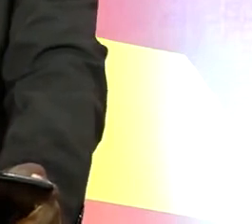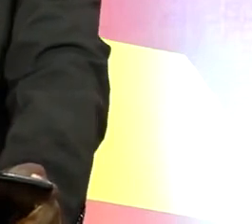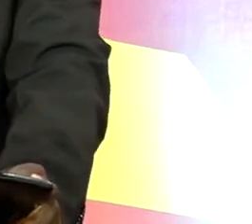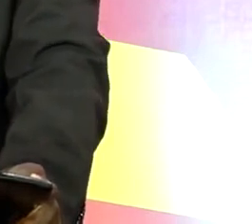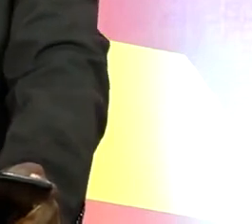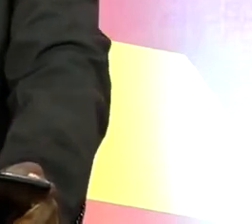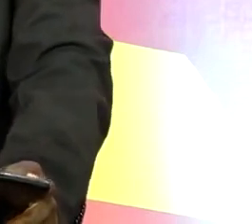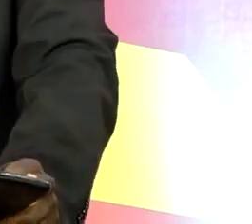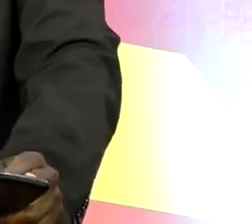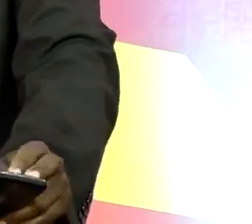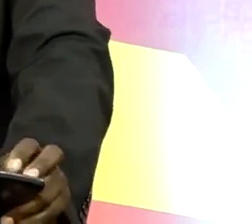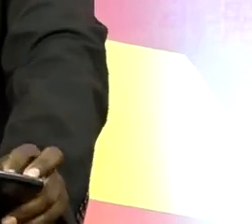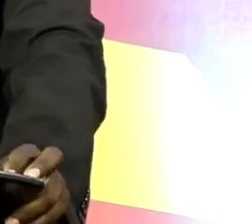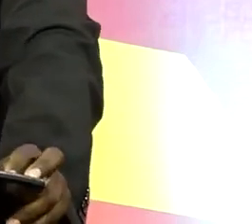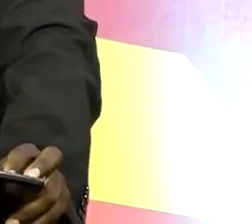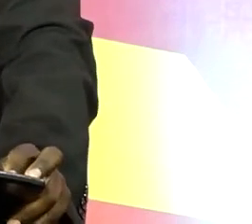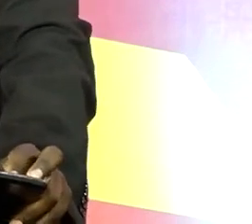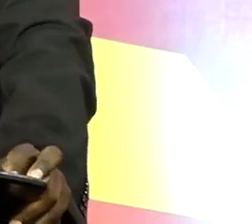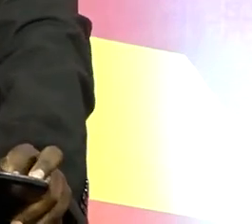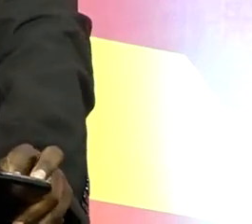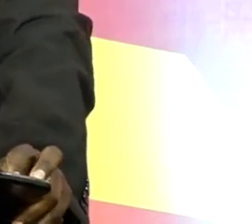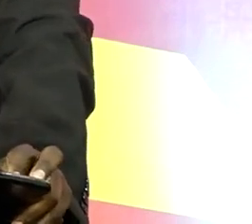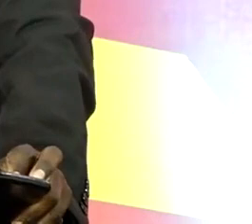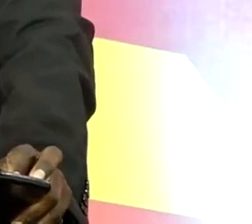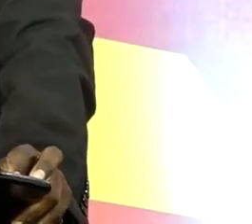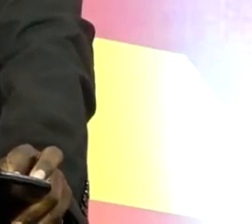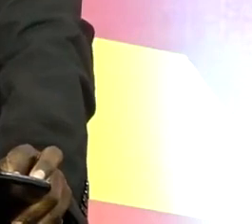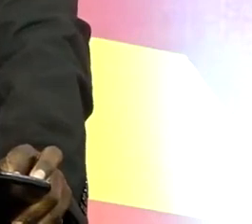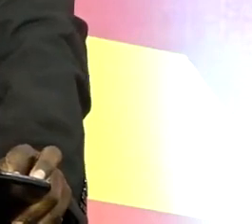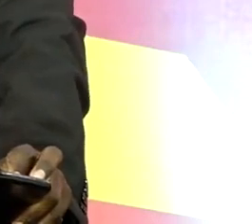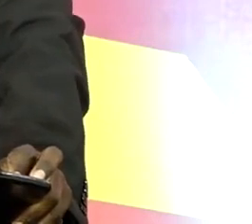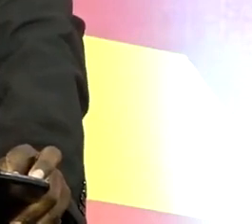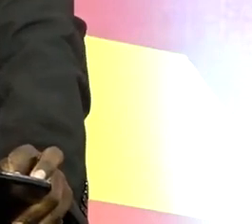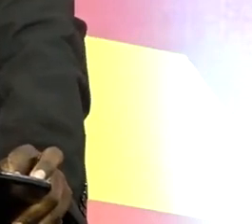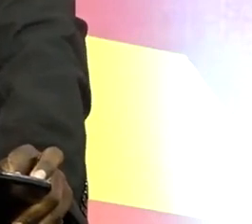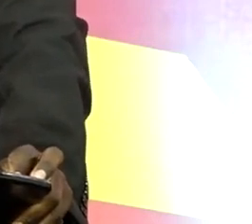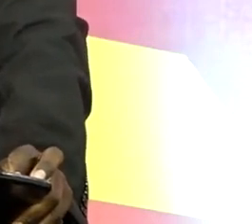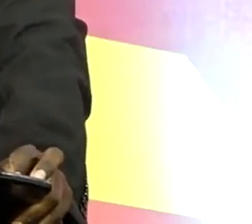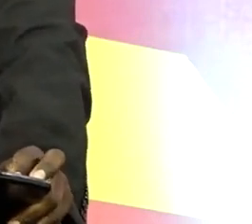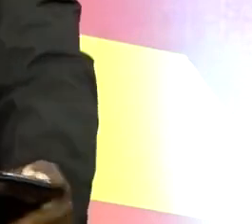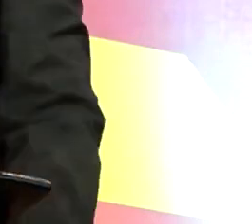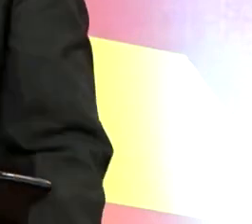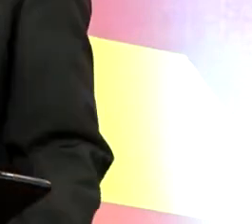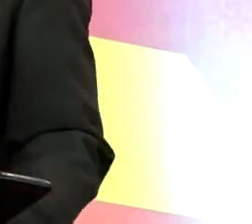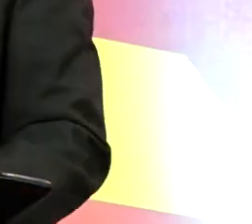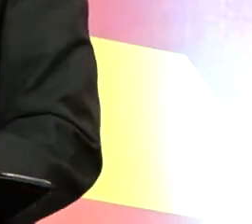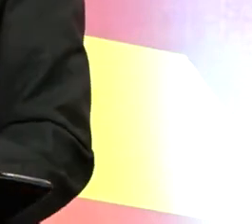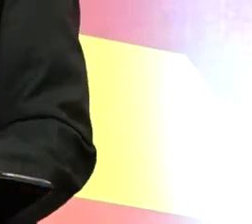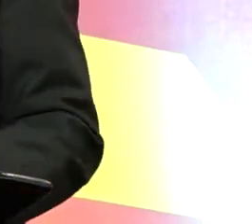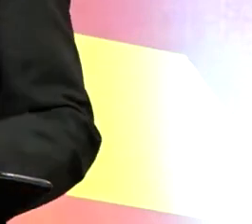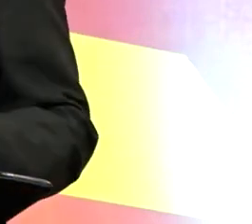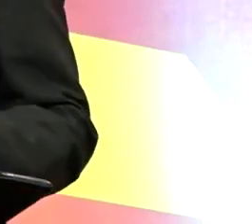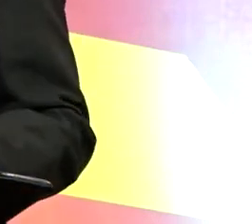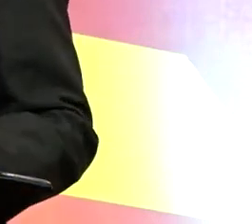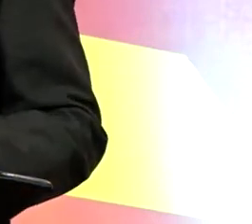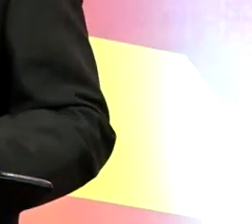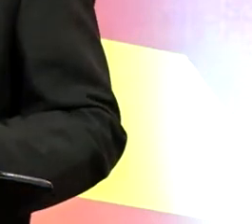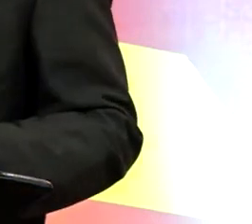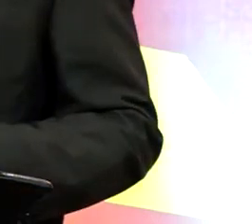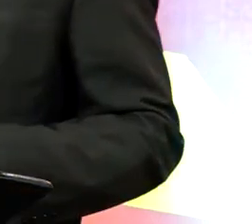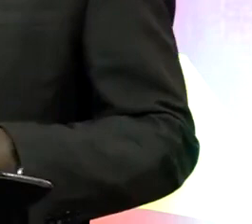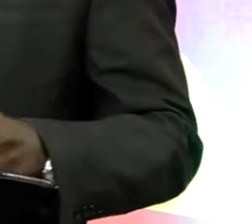a family of fools original original sacrifice is found in the book of genesis chapter